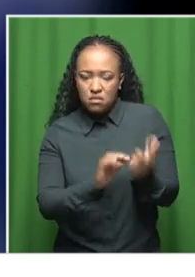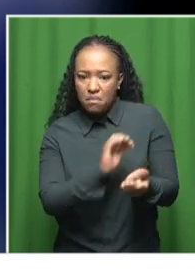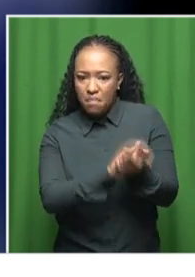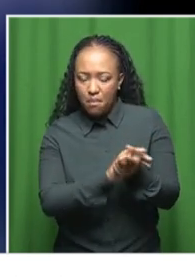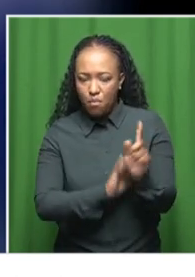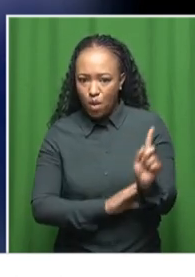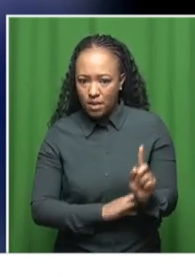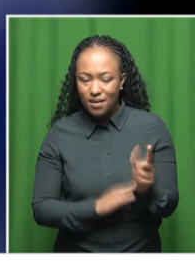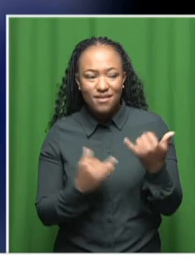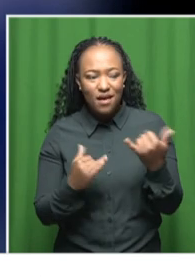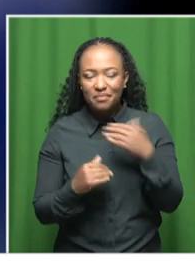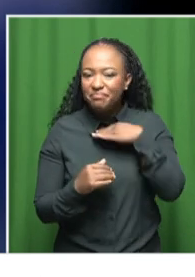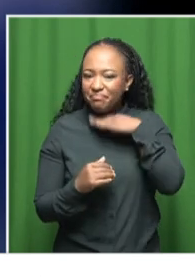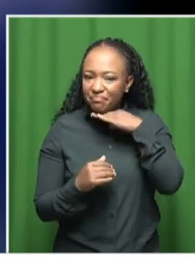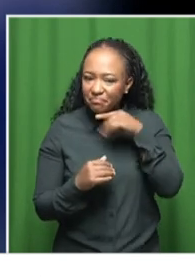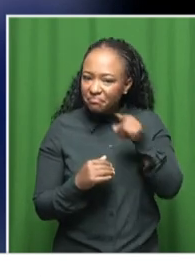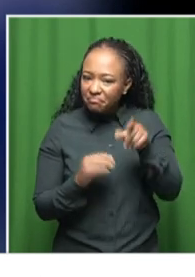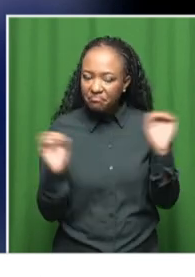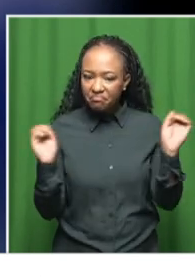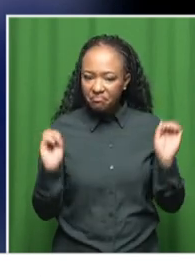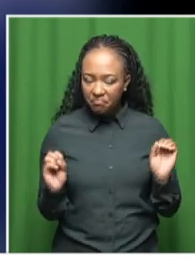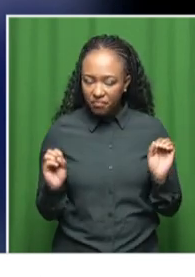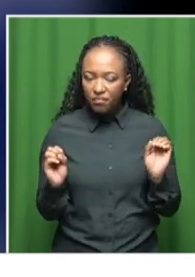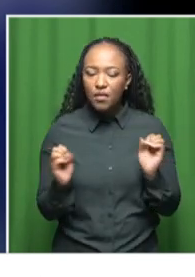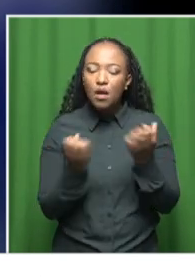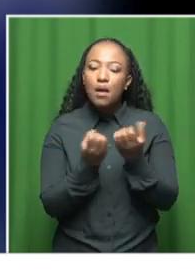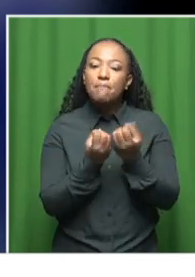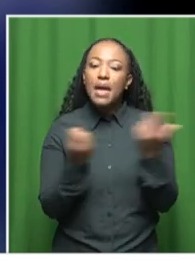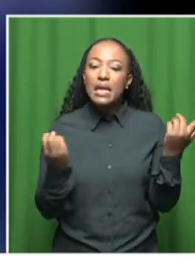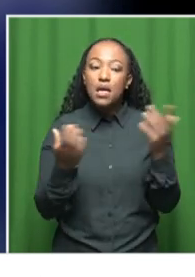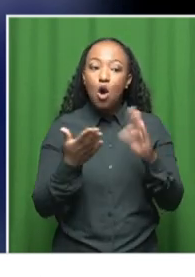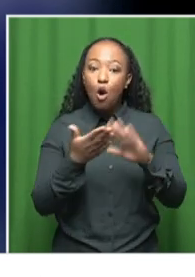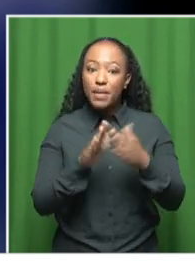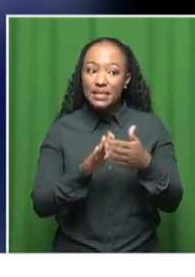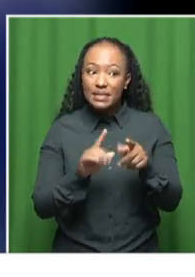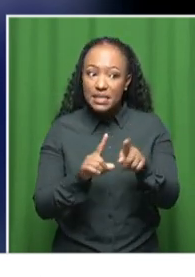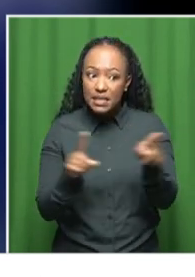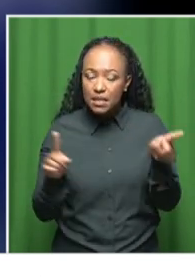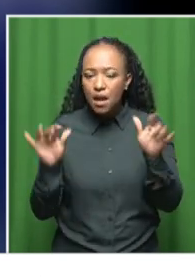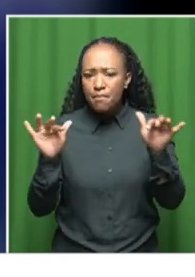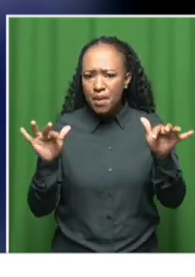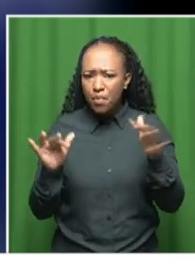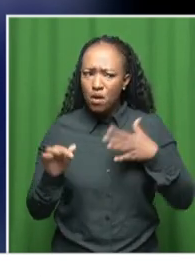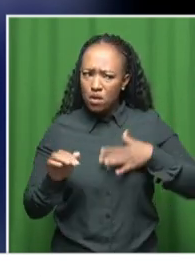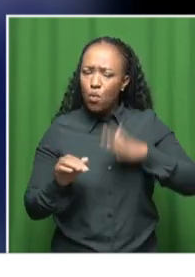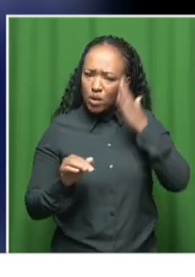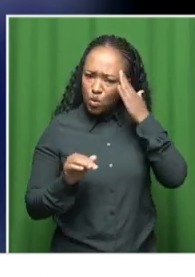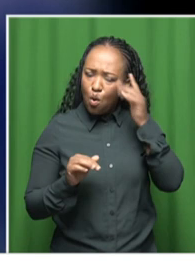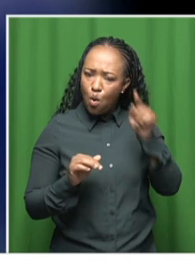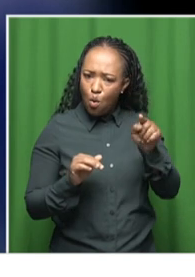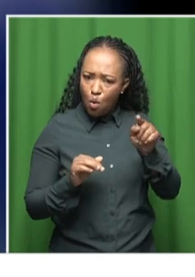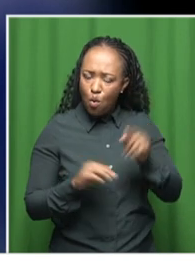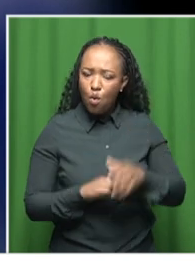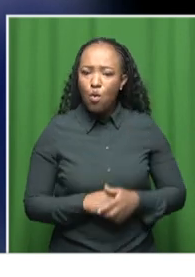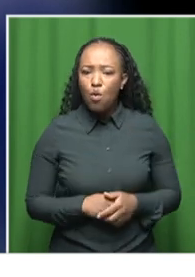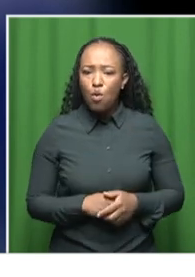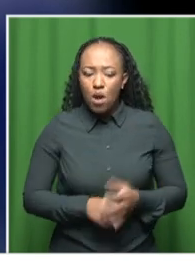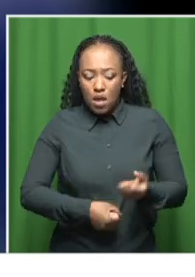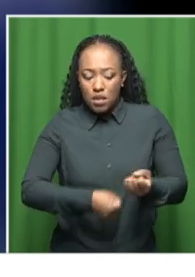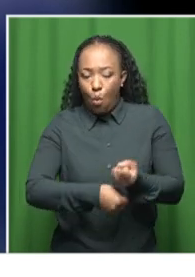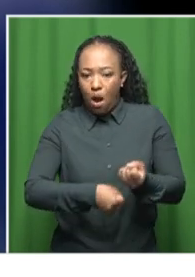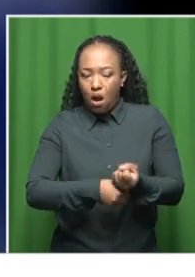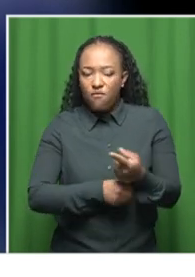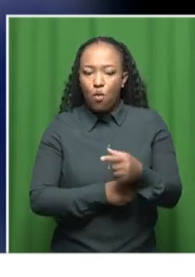what is lacking. And that is what most of the community people would like to know. The challenge with the work around the